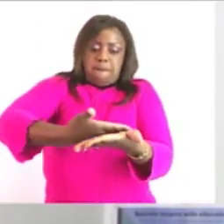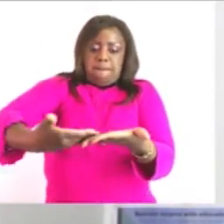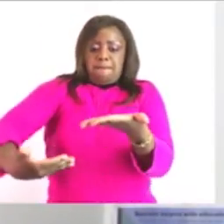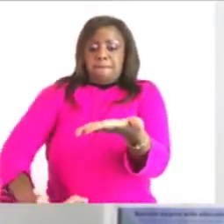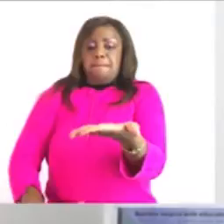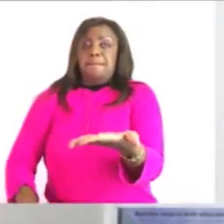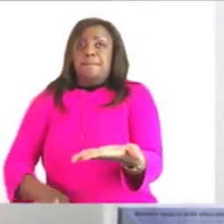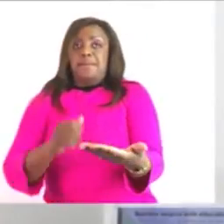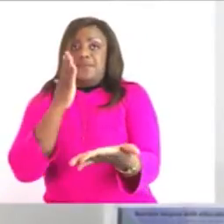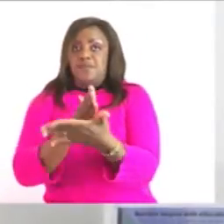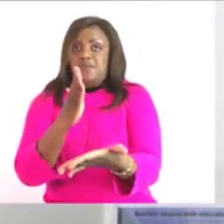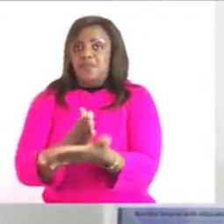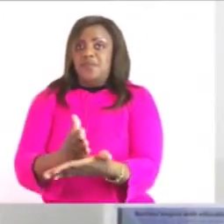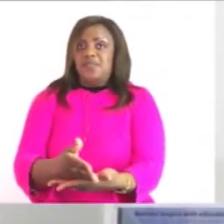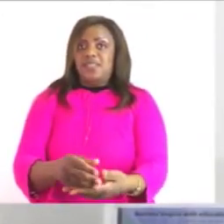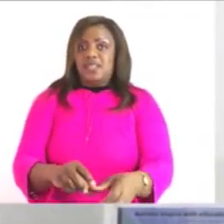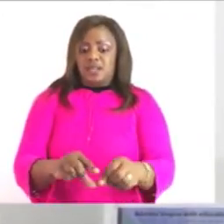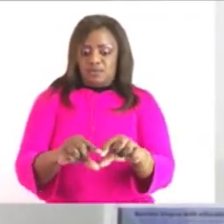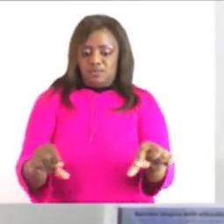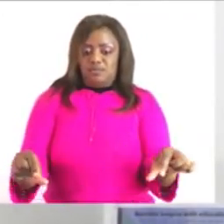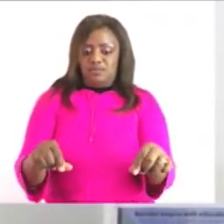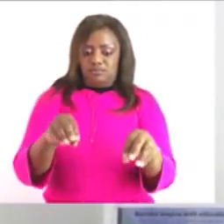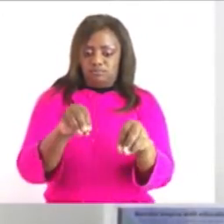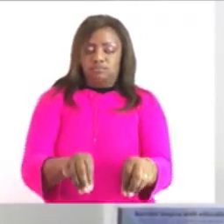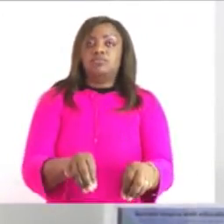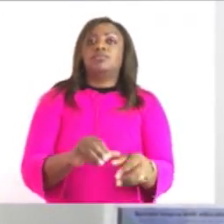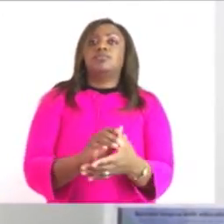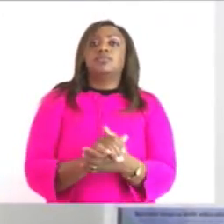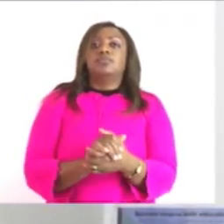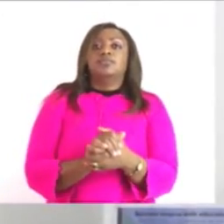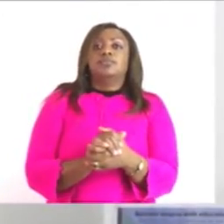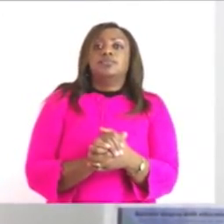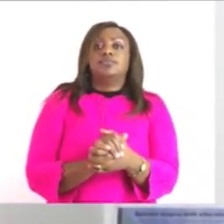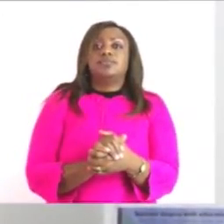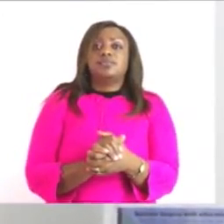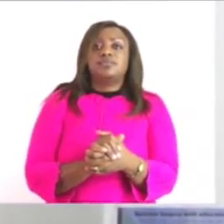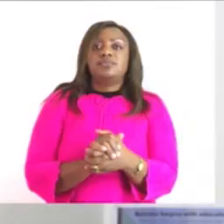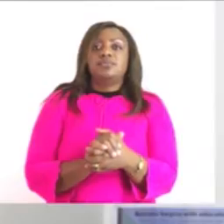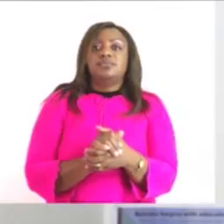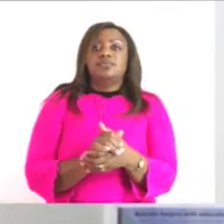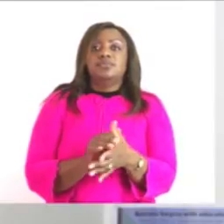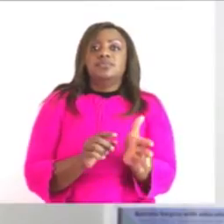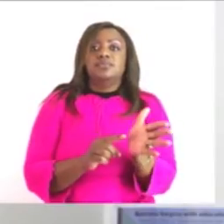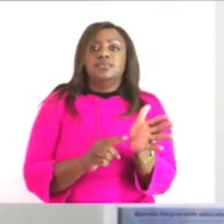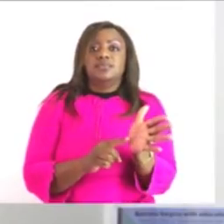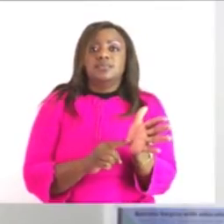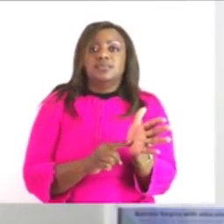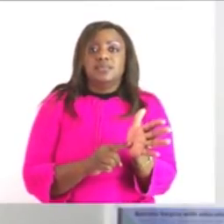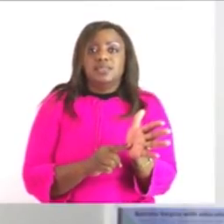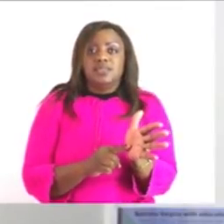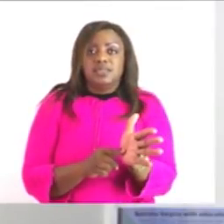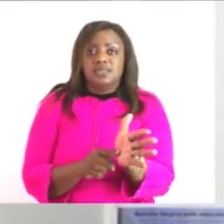and um place it on top of the the i hope it will not fall